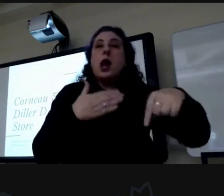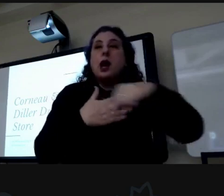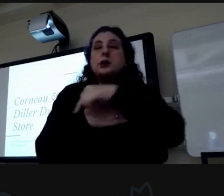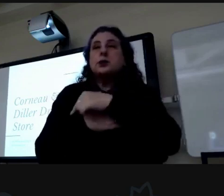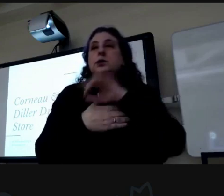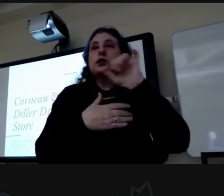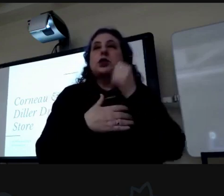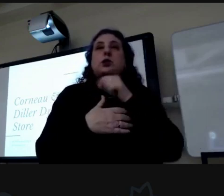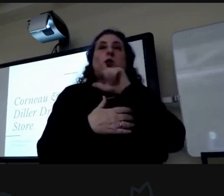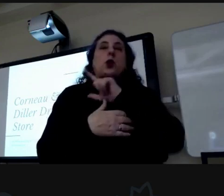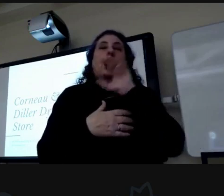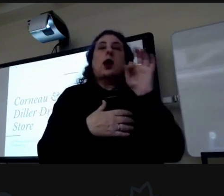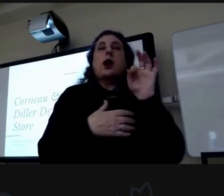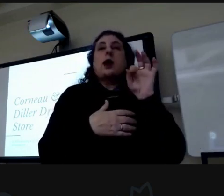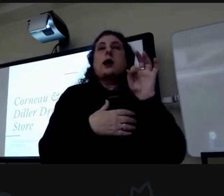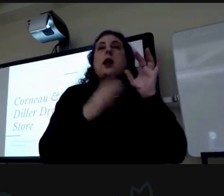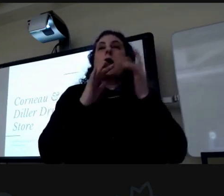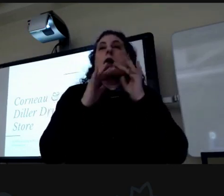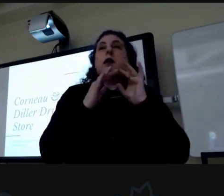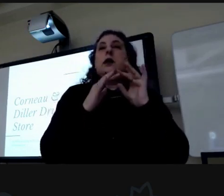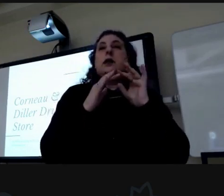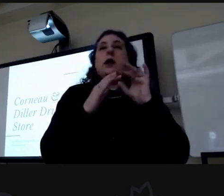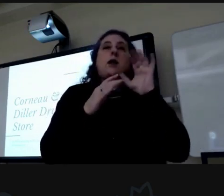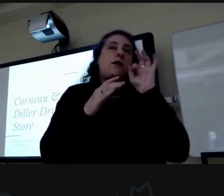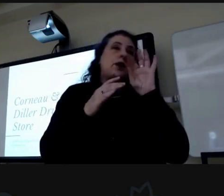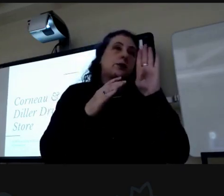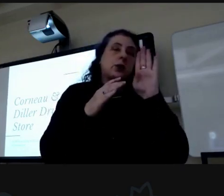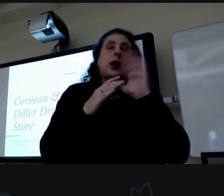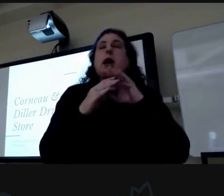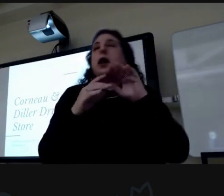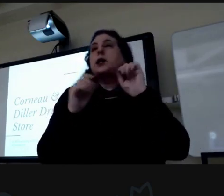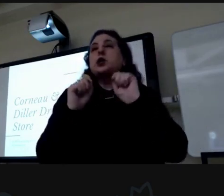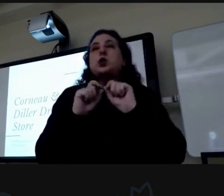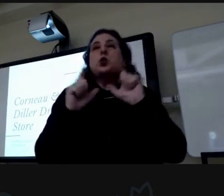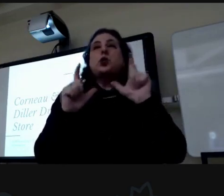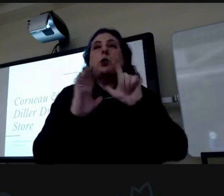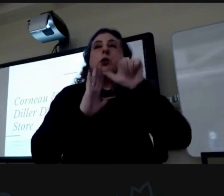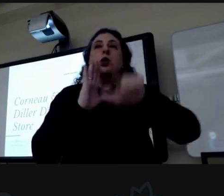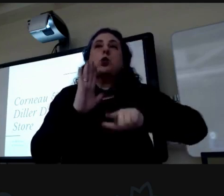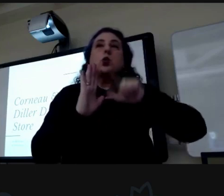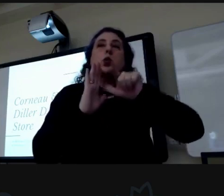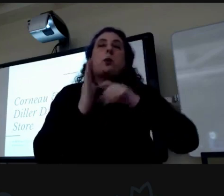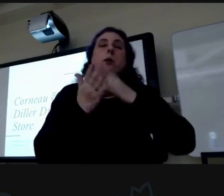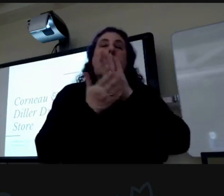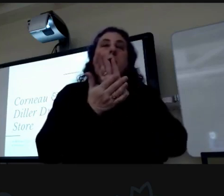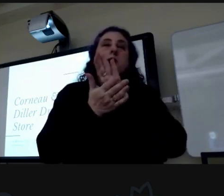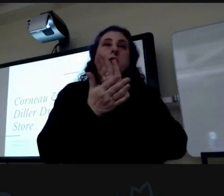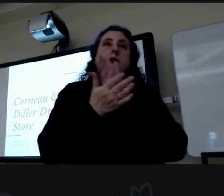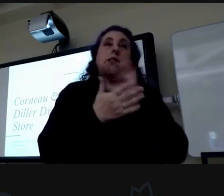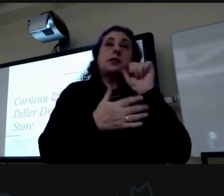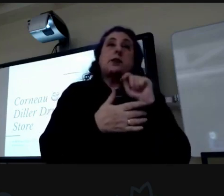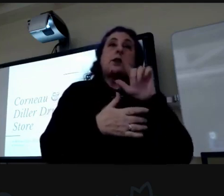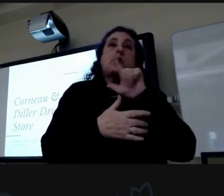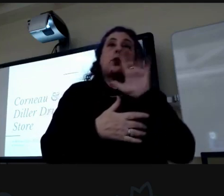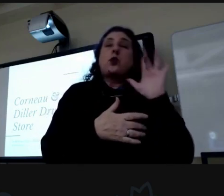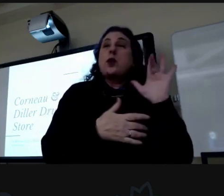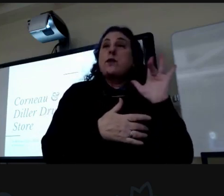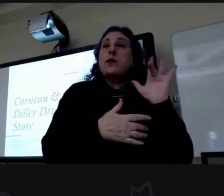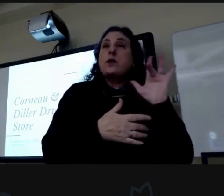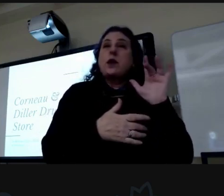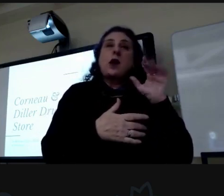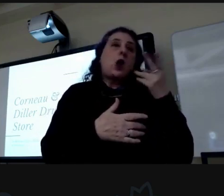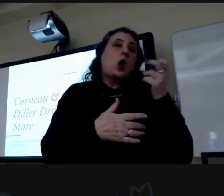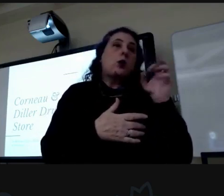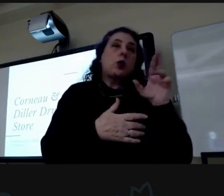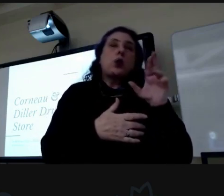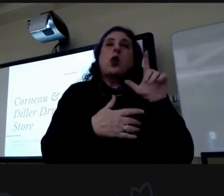today january 29th online on our facebook and youtube pages on saturday february 25th at former